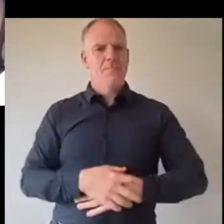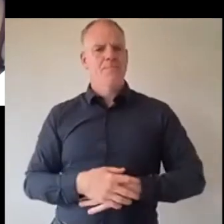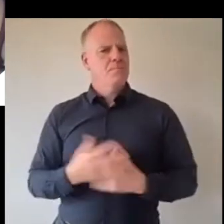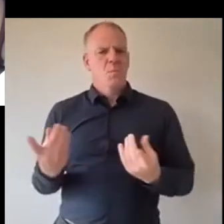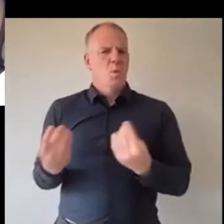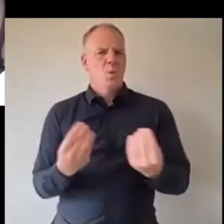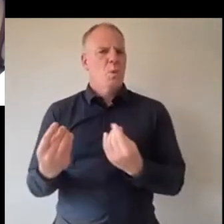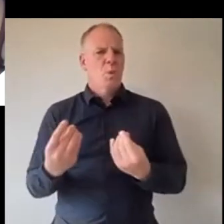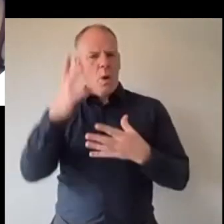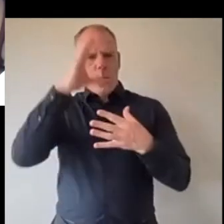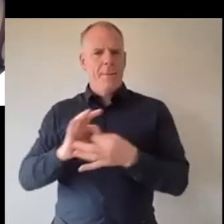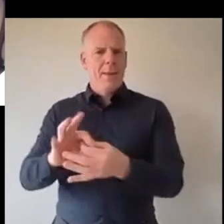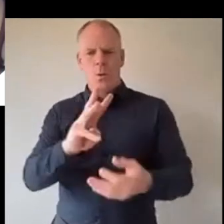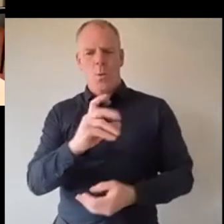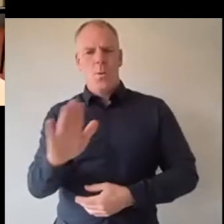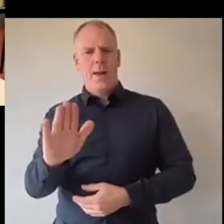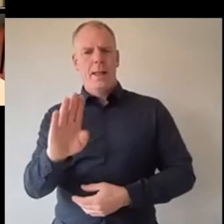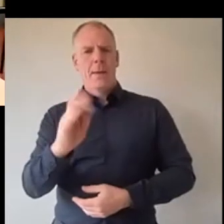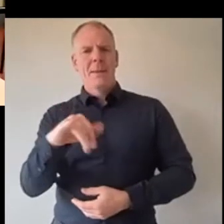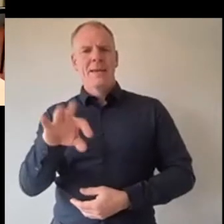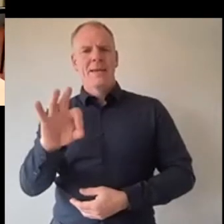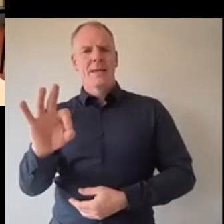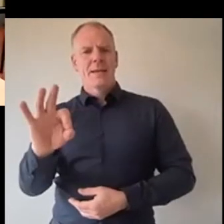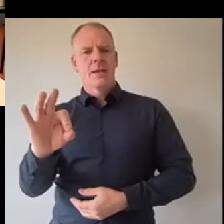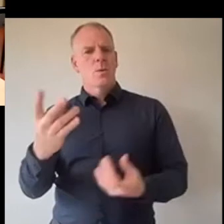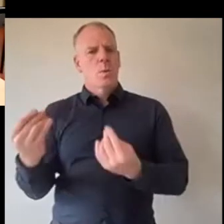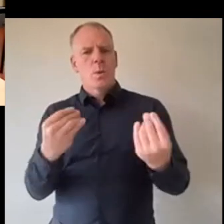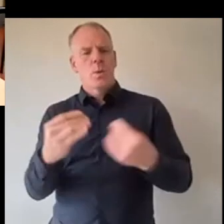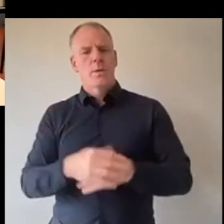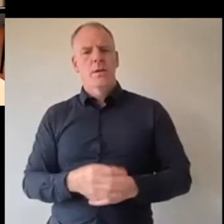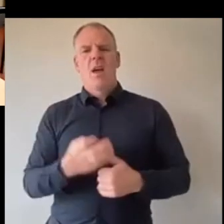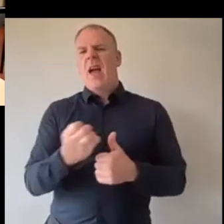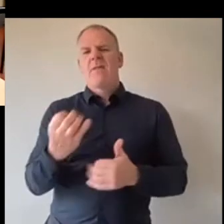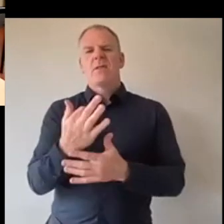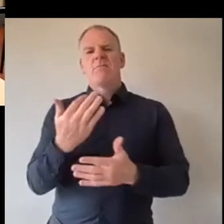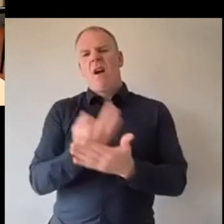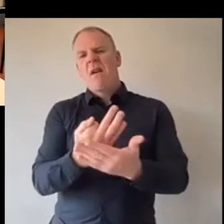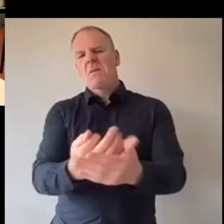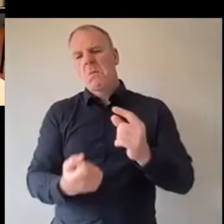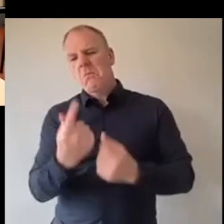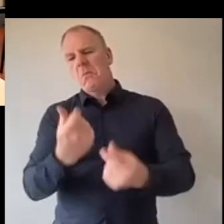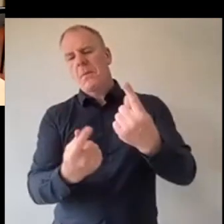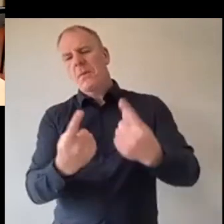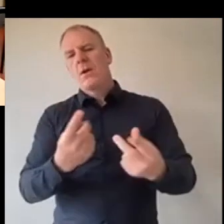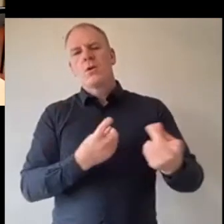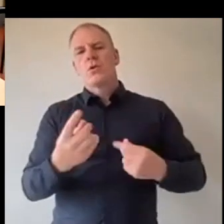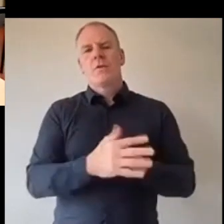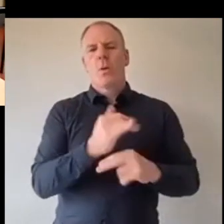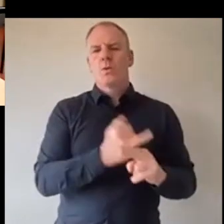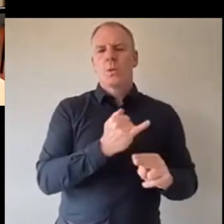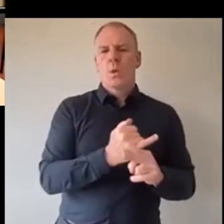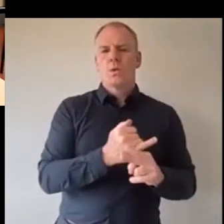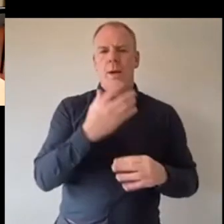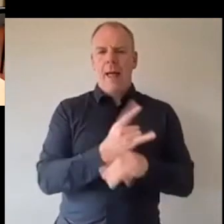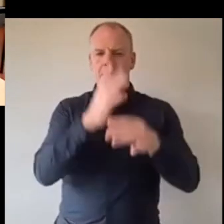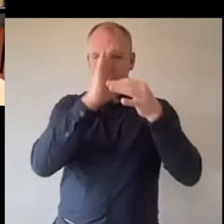doing how has it been helping uh every week every once in a while we do something for the skill or we have something on in the skill for our well-being